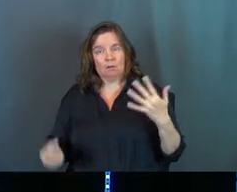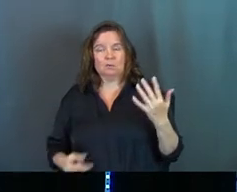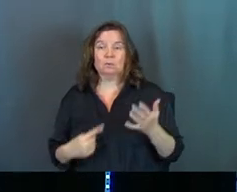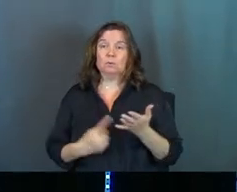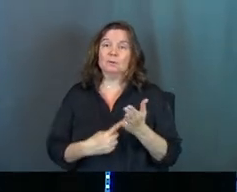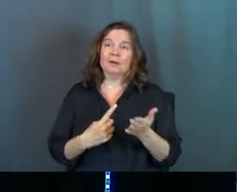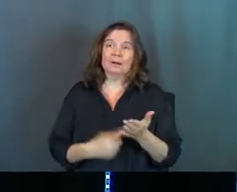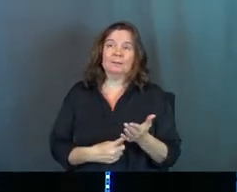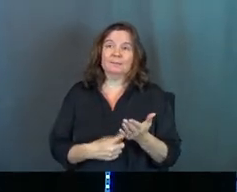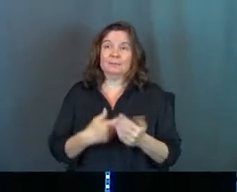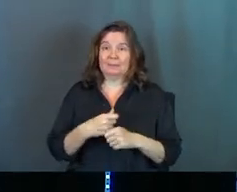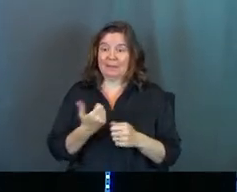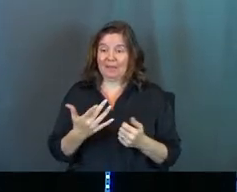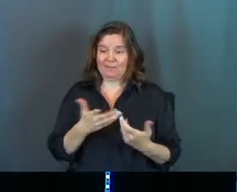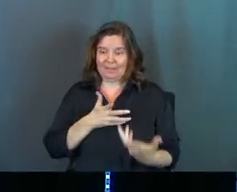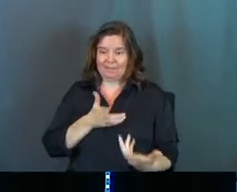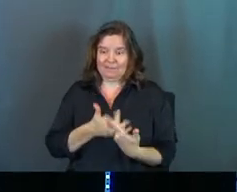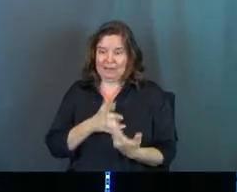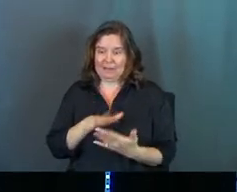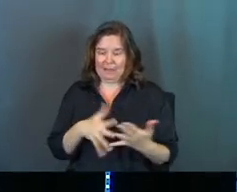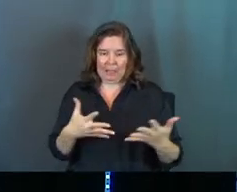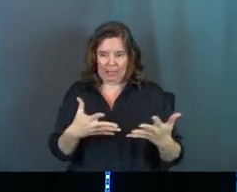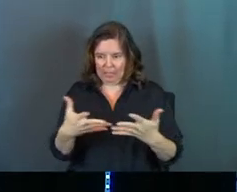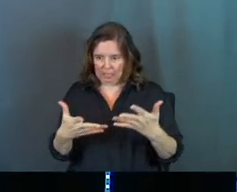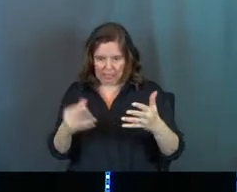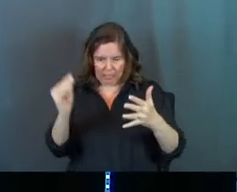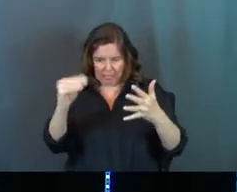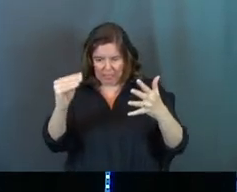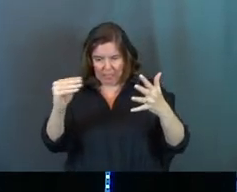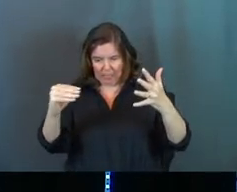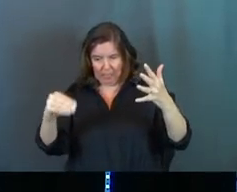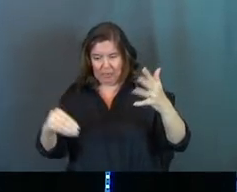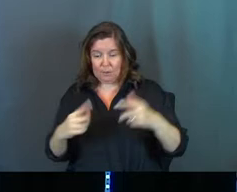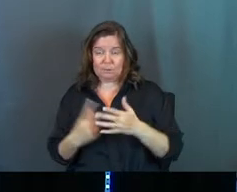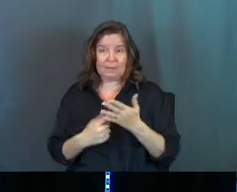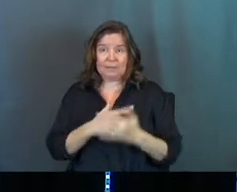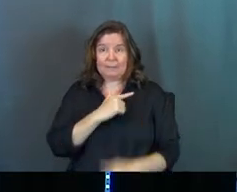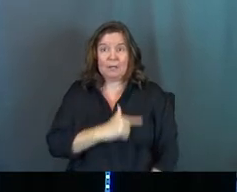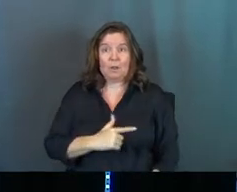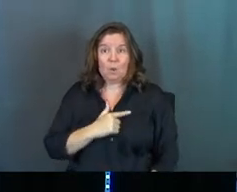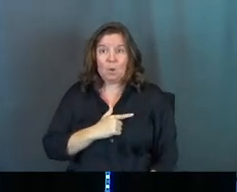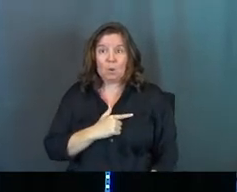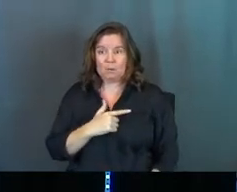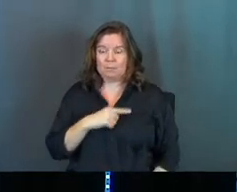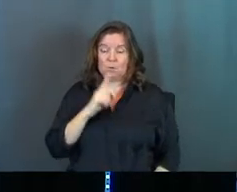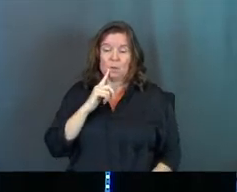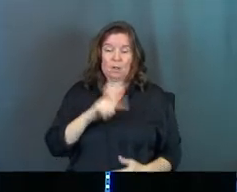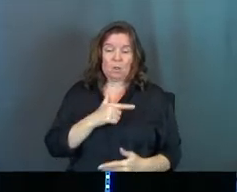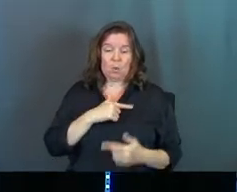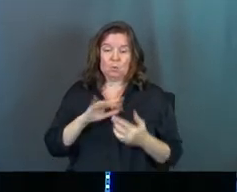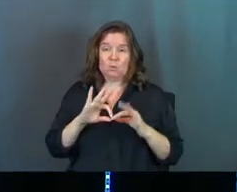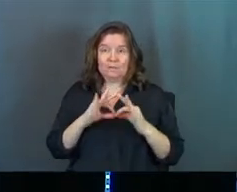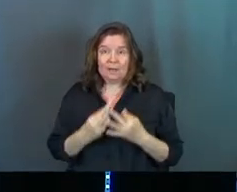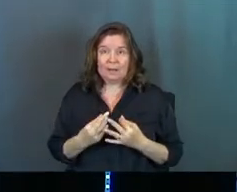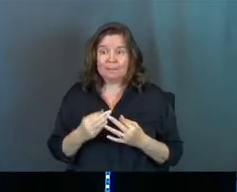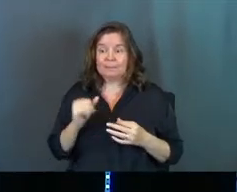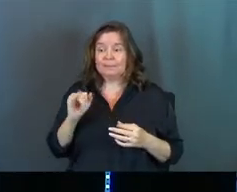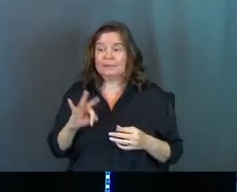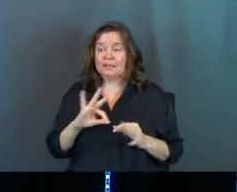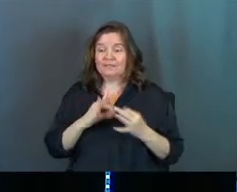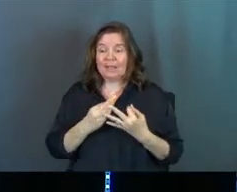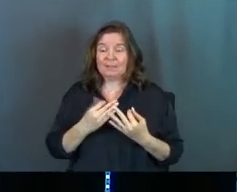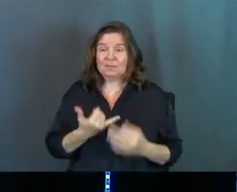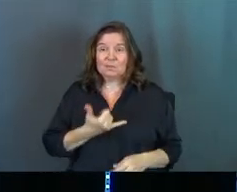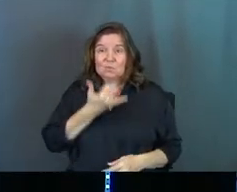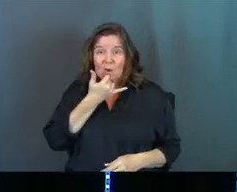So sometimes it's make everything fit in your calendar for meeting these expectations. Sometimes it's, hey, just be loyal. Be super loyal to family. Even if